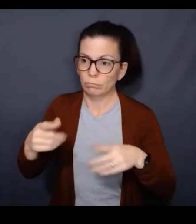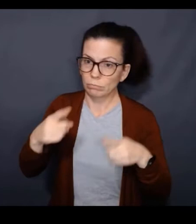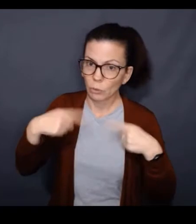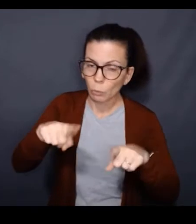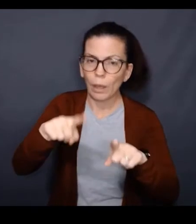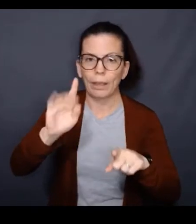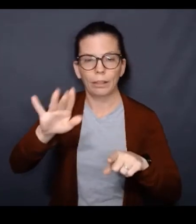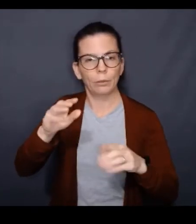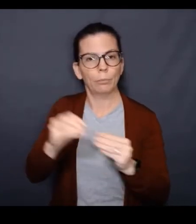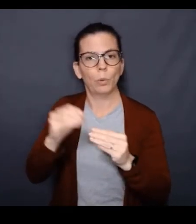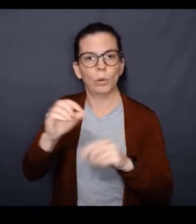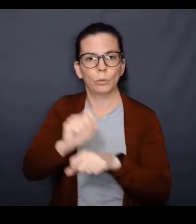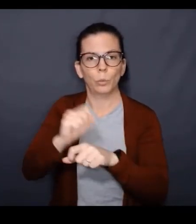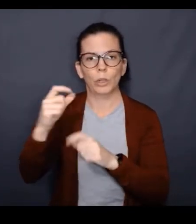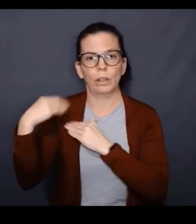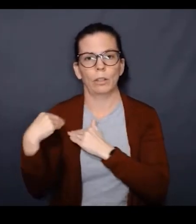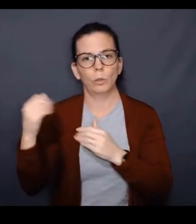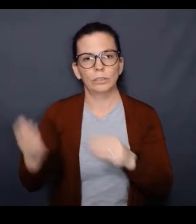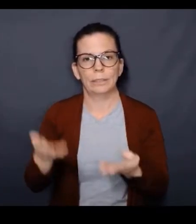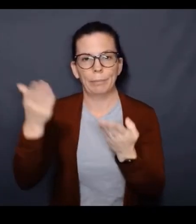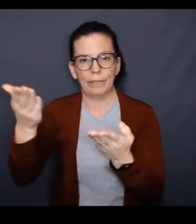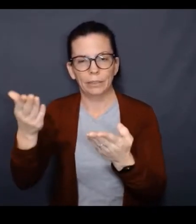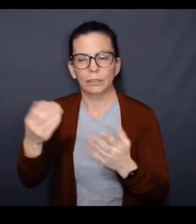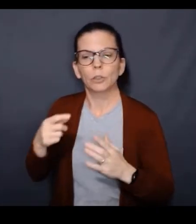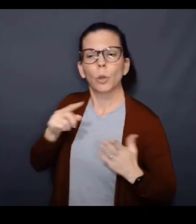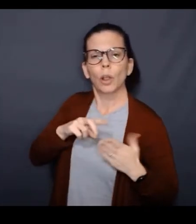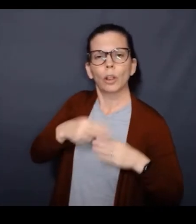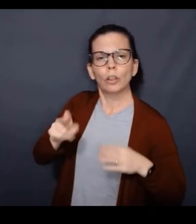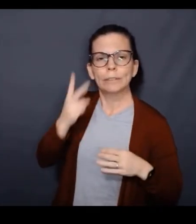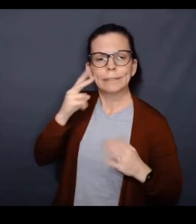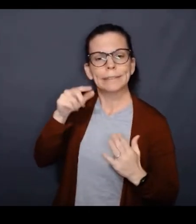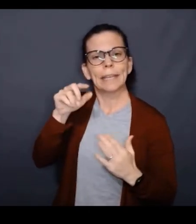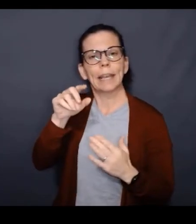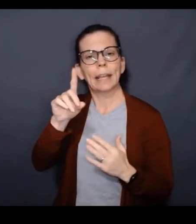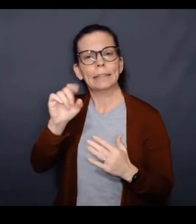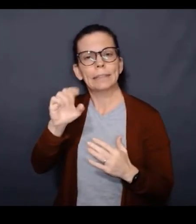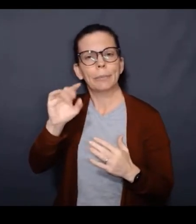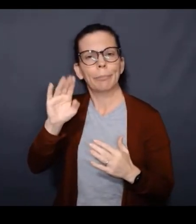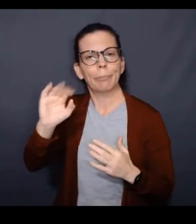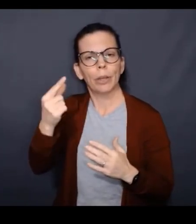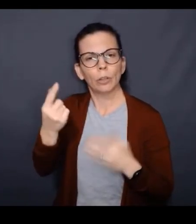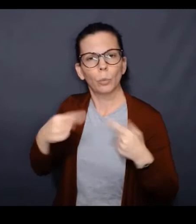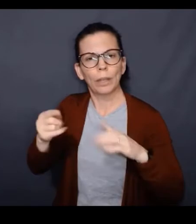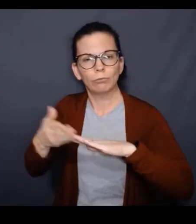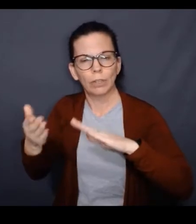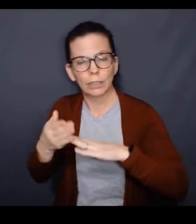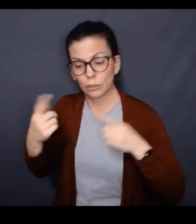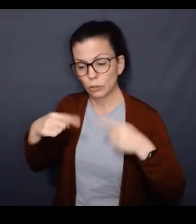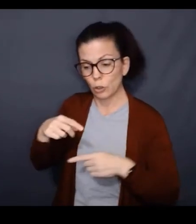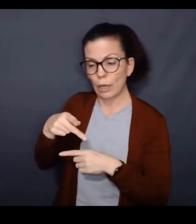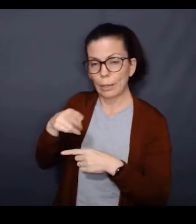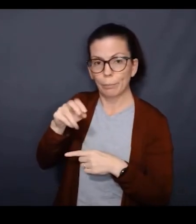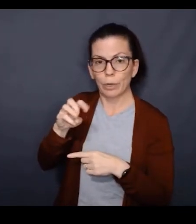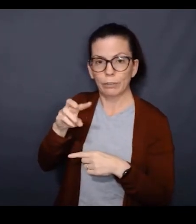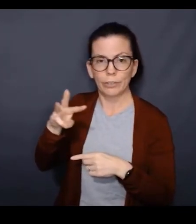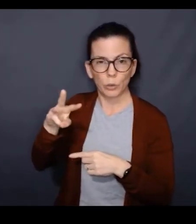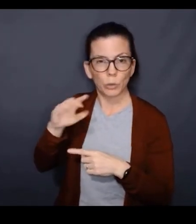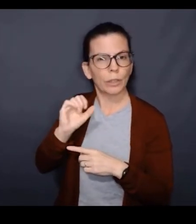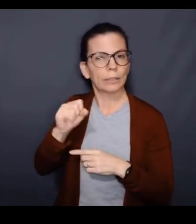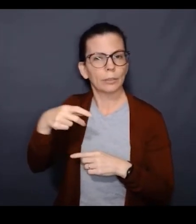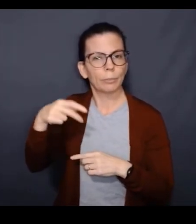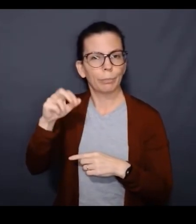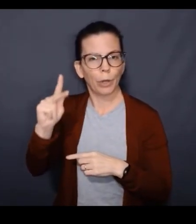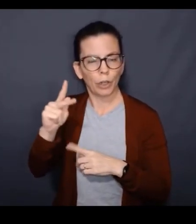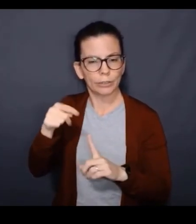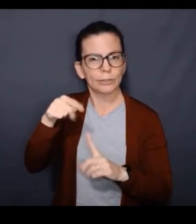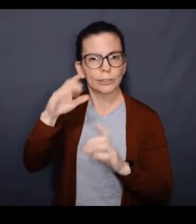as more workloads are submitted. Let's take a quick look at how we can debug the job while it's running. During the preview, you can use a Spark history